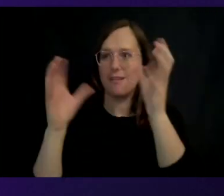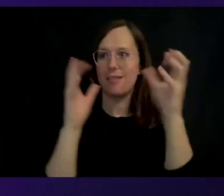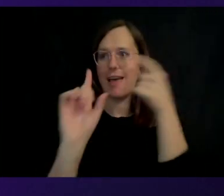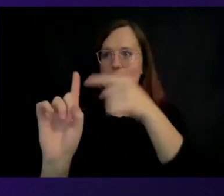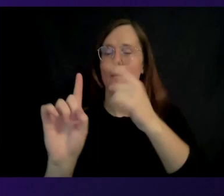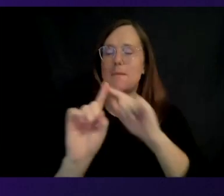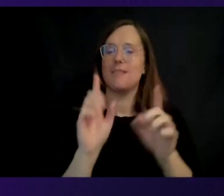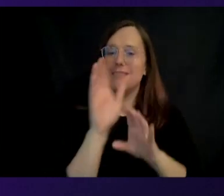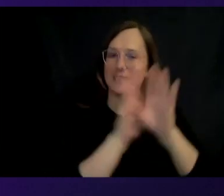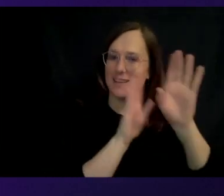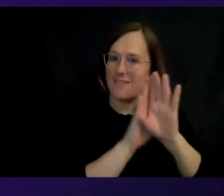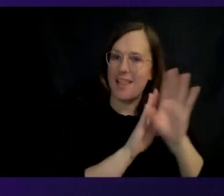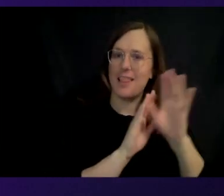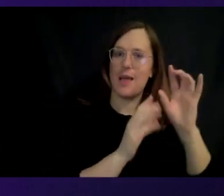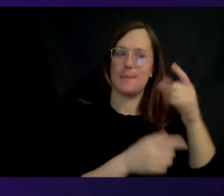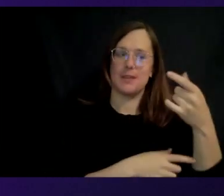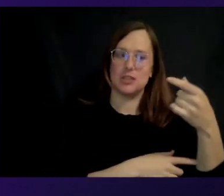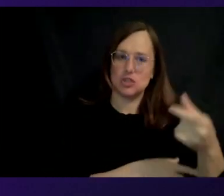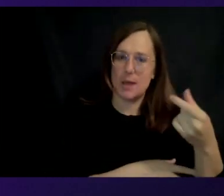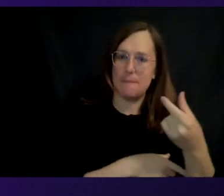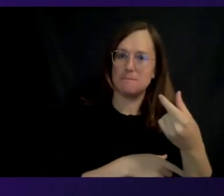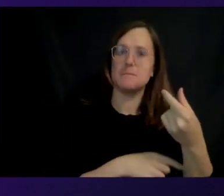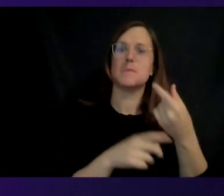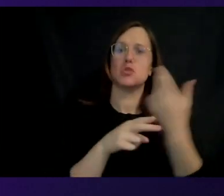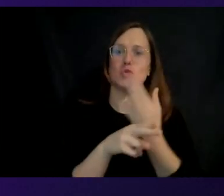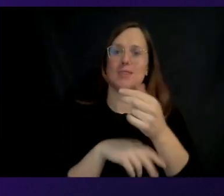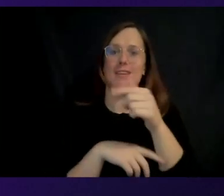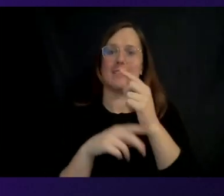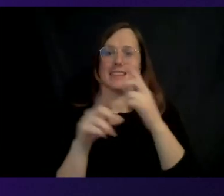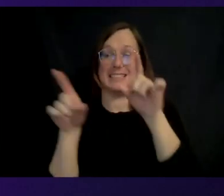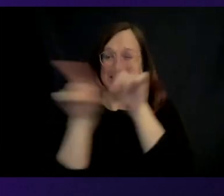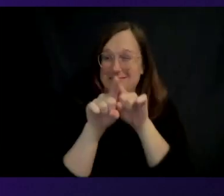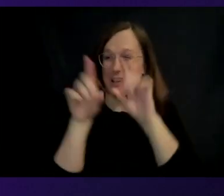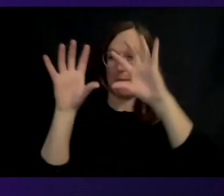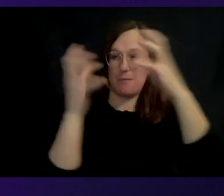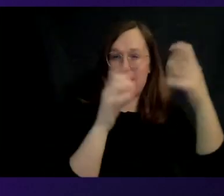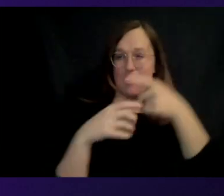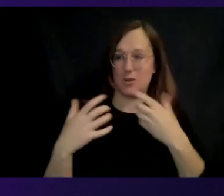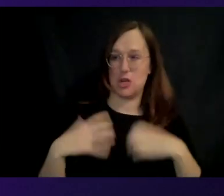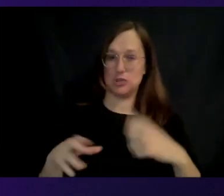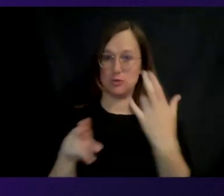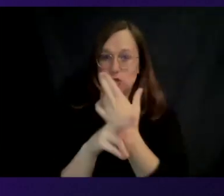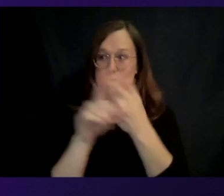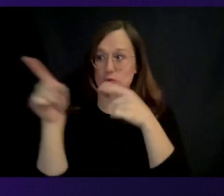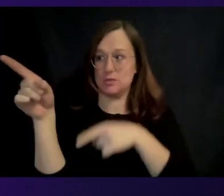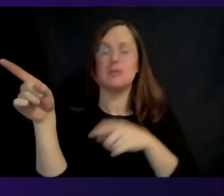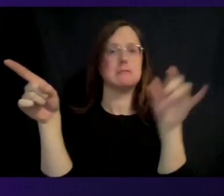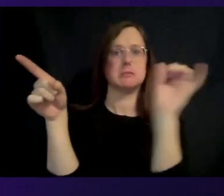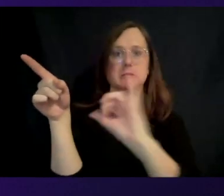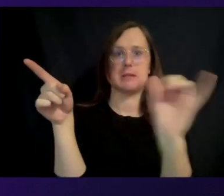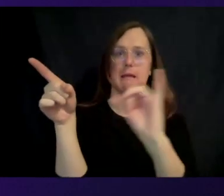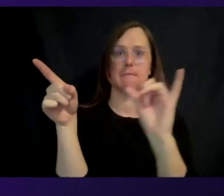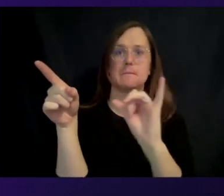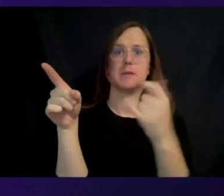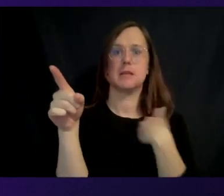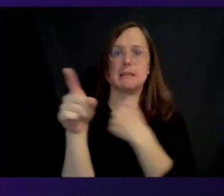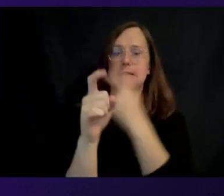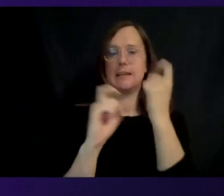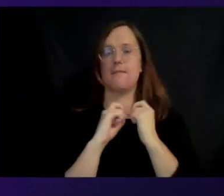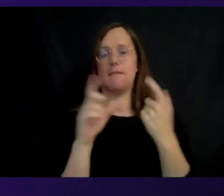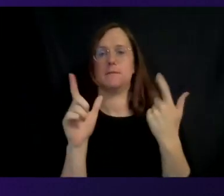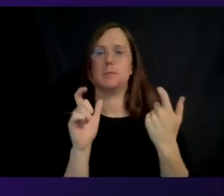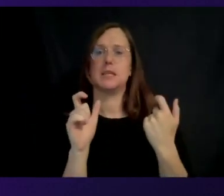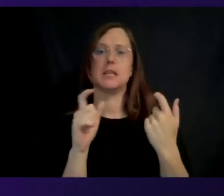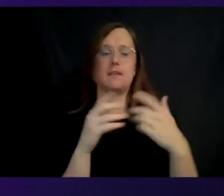using the same AWS cloud that our customers do because it gives us the speed, the elasticity, the